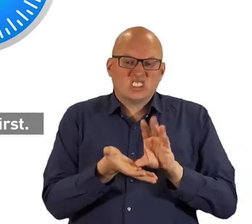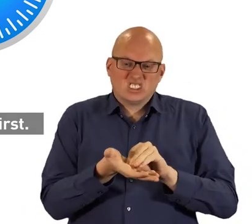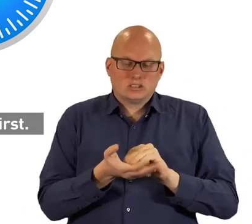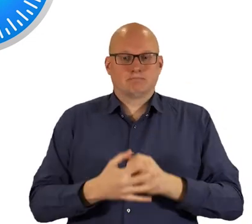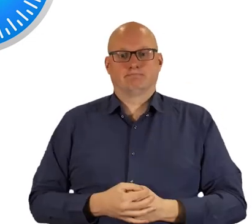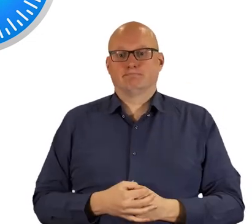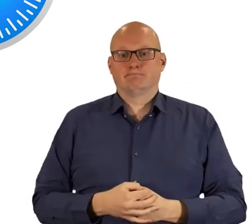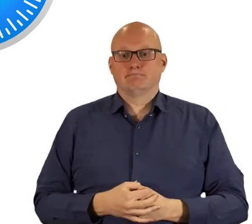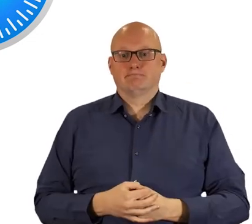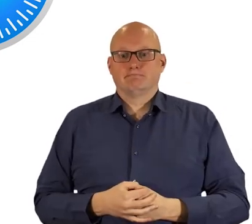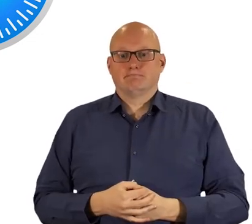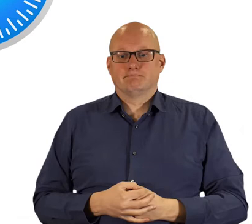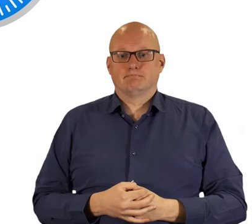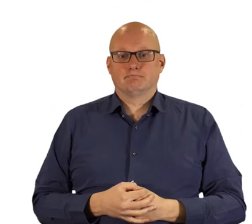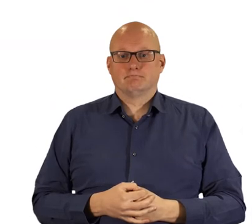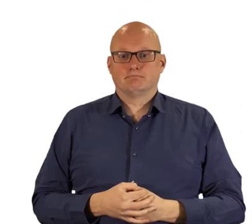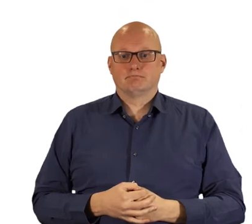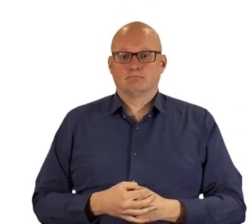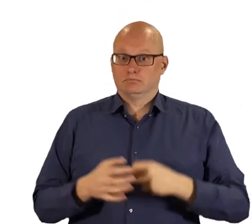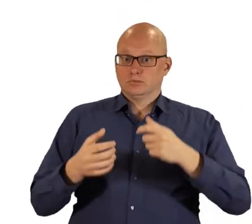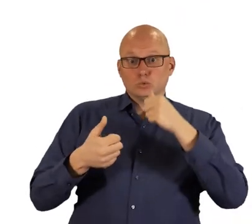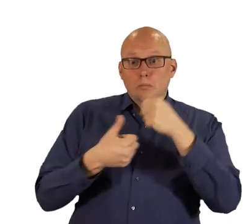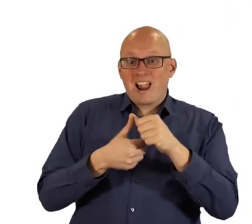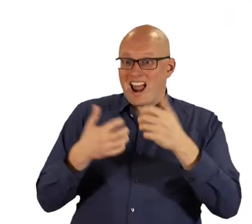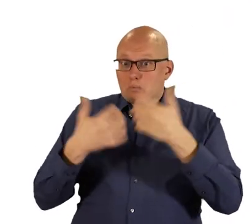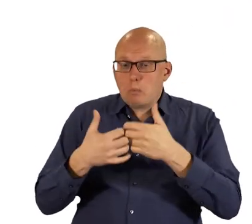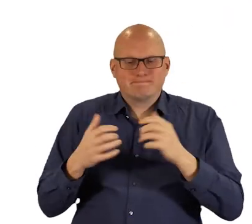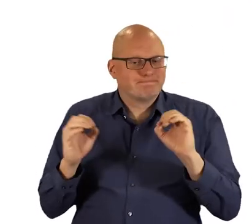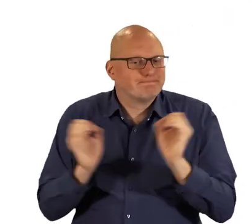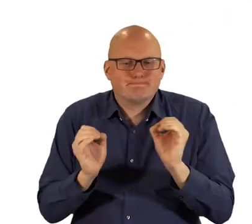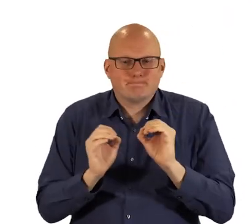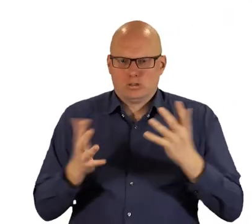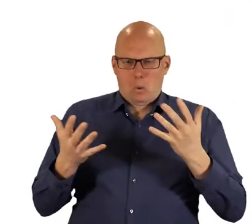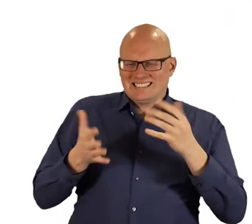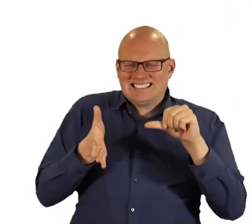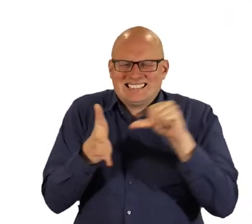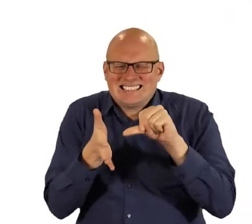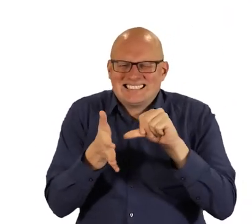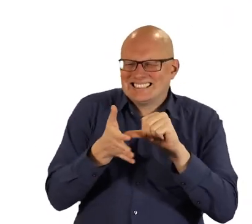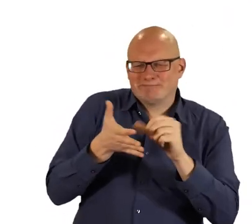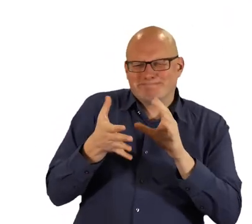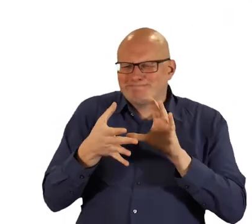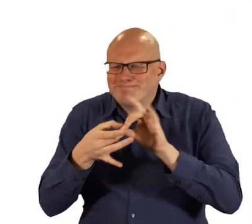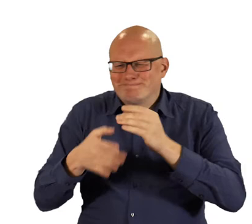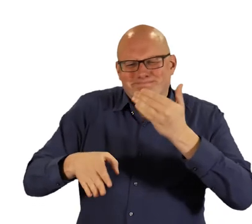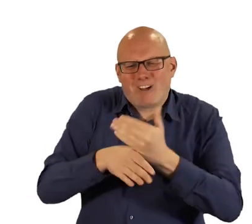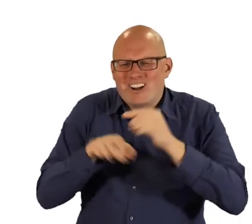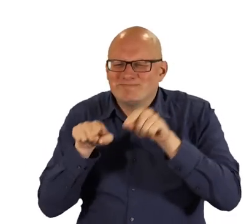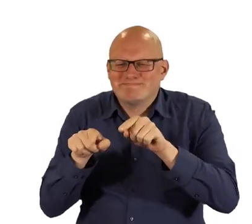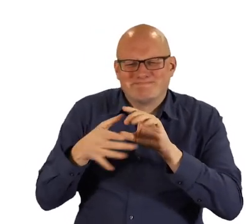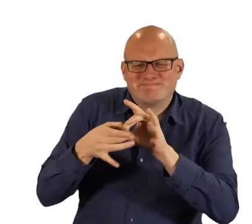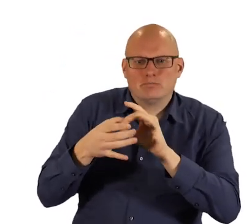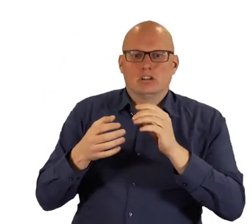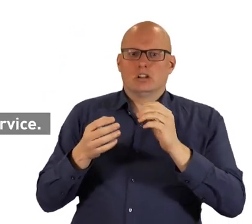it first they're all free to download if you haven't got suitable equipment or are having trouble getting it to